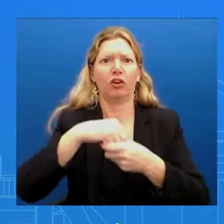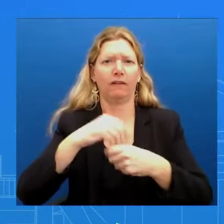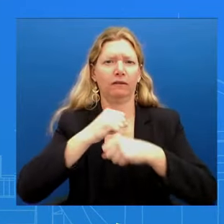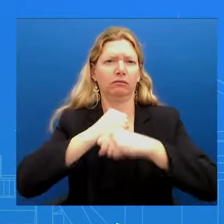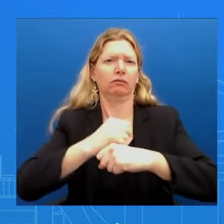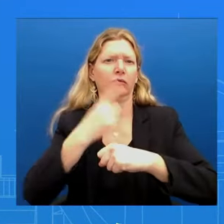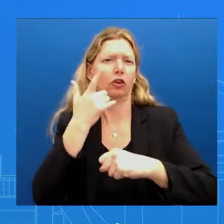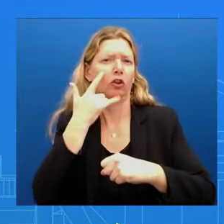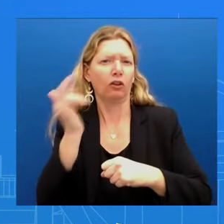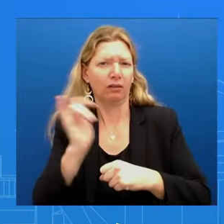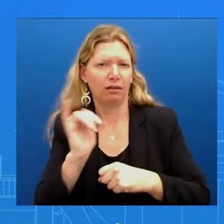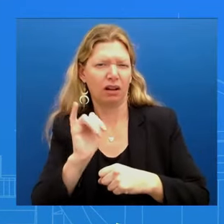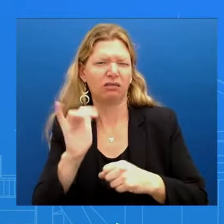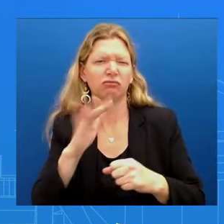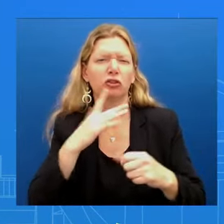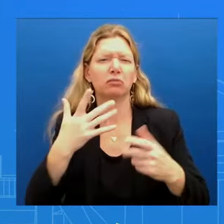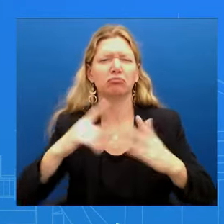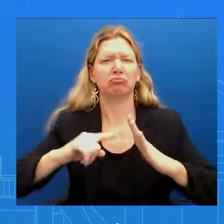discussions as appropriate